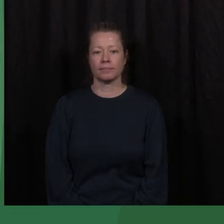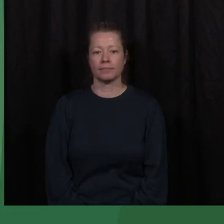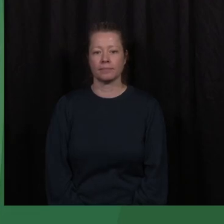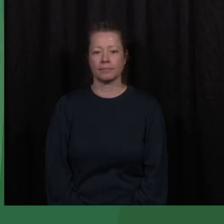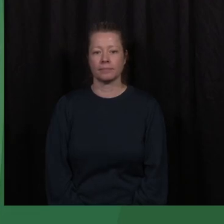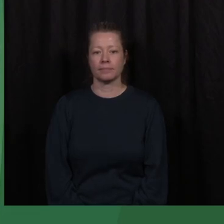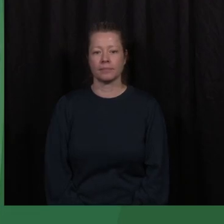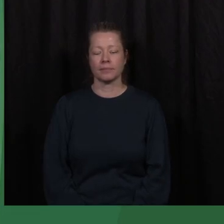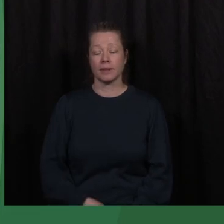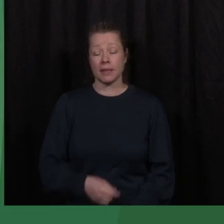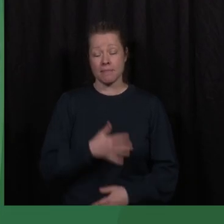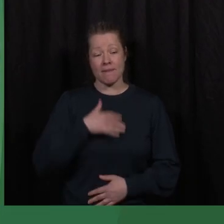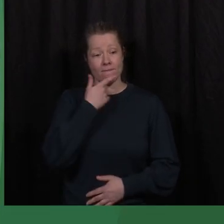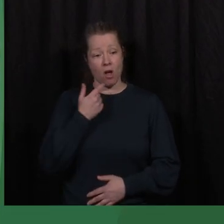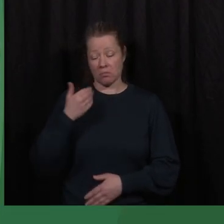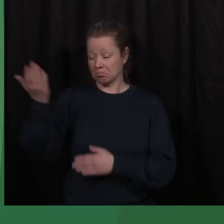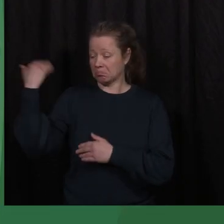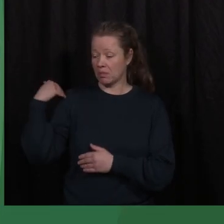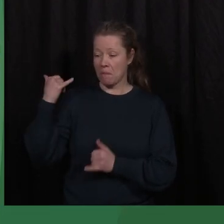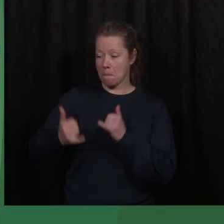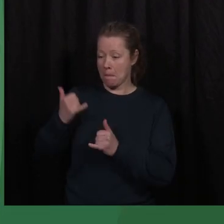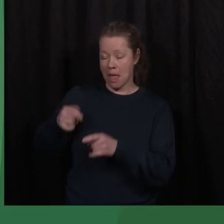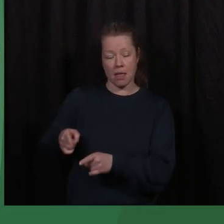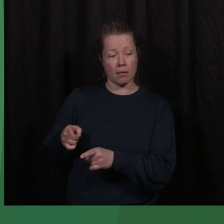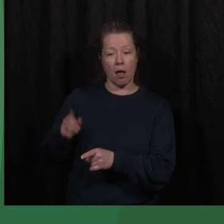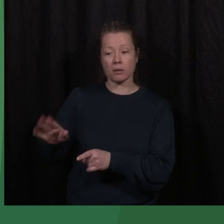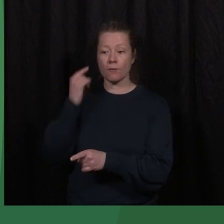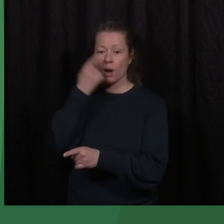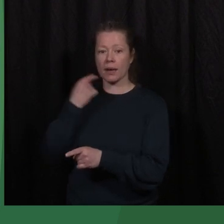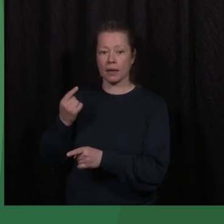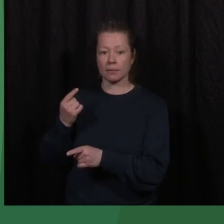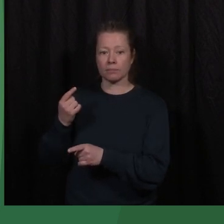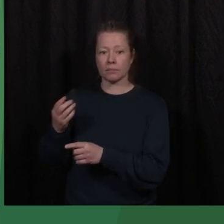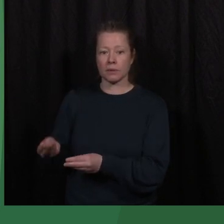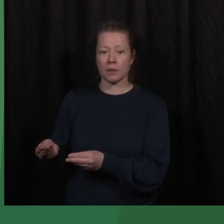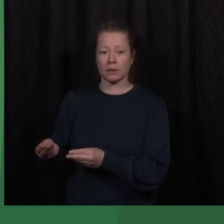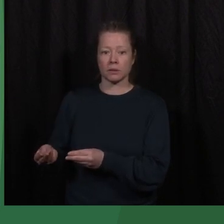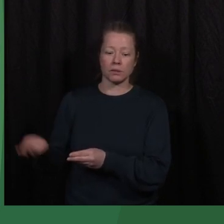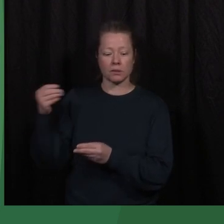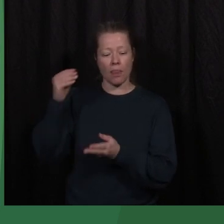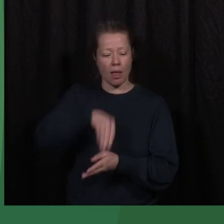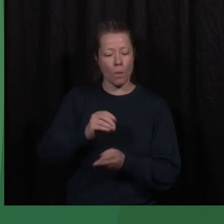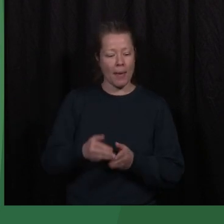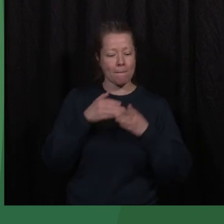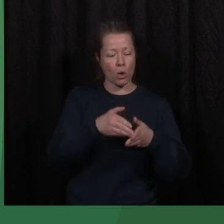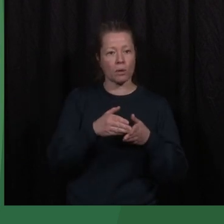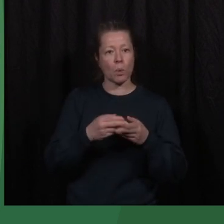When my father was a baby, his parents put him in a boat on a journey towards the unknown.